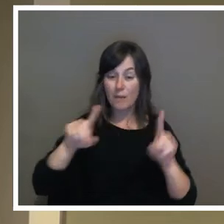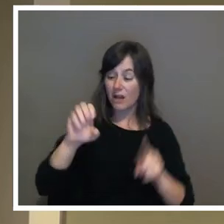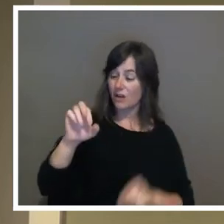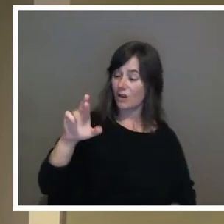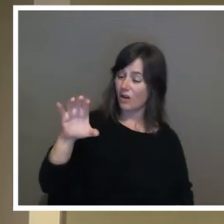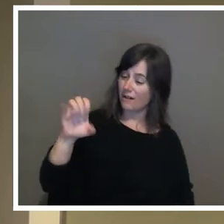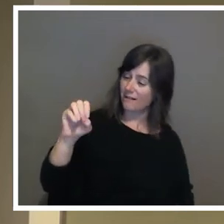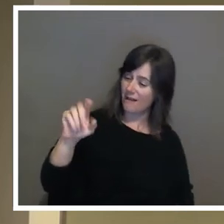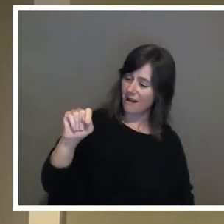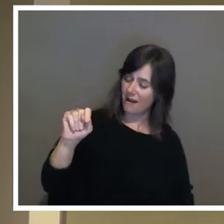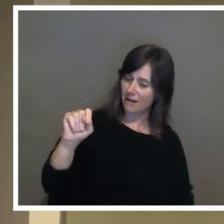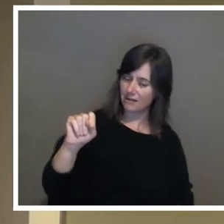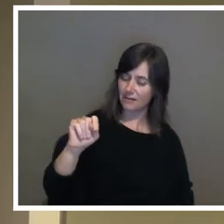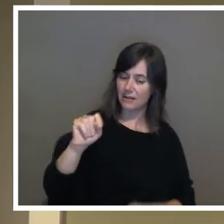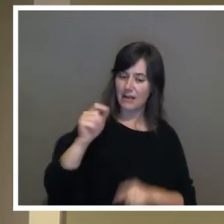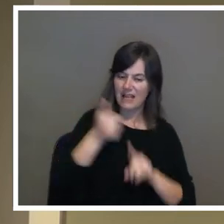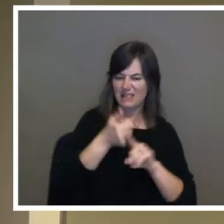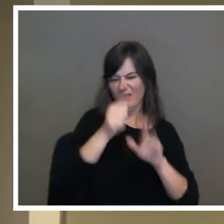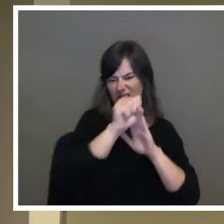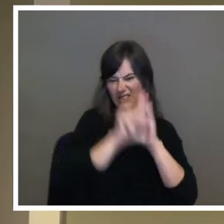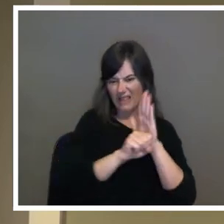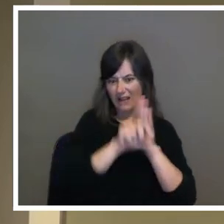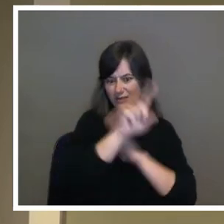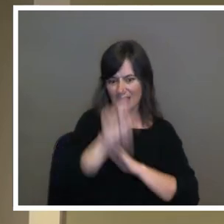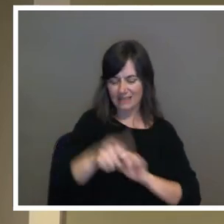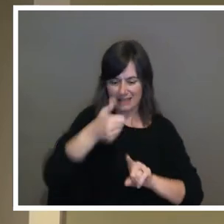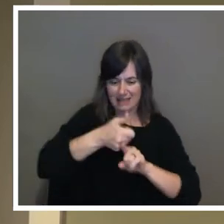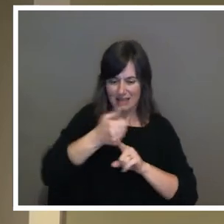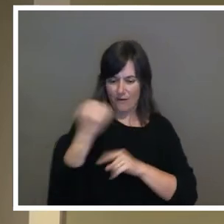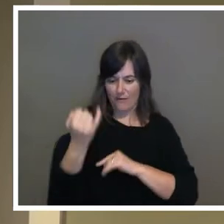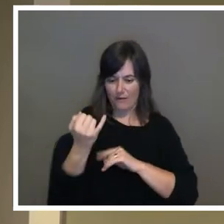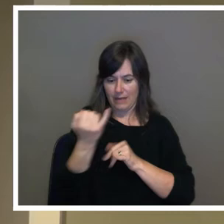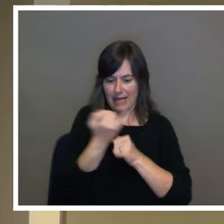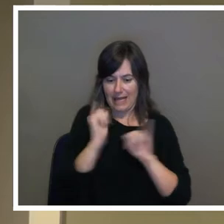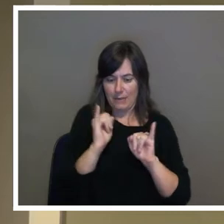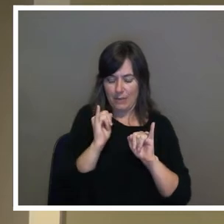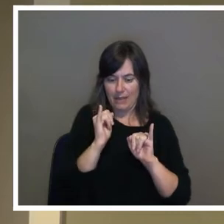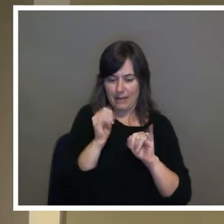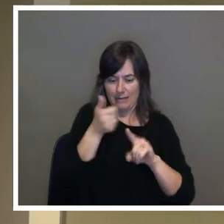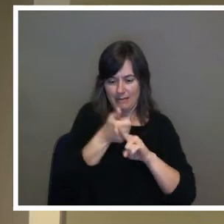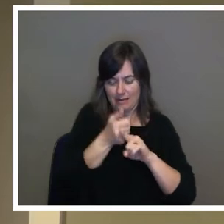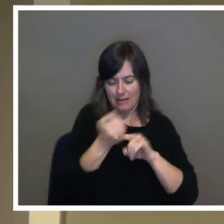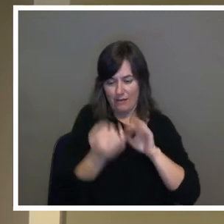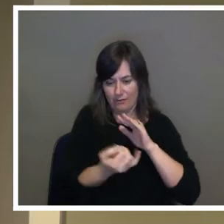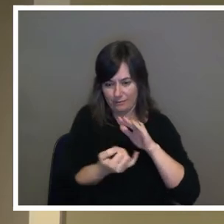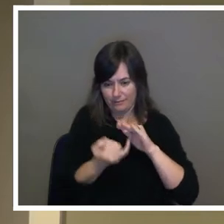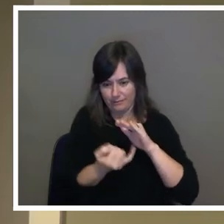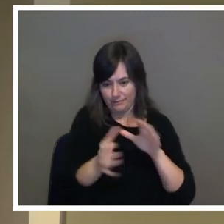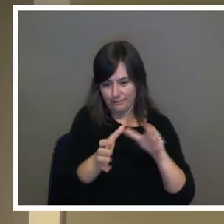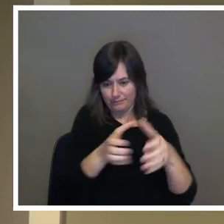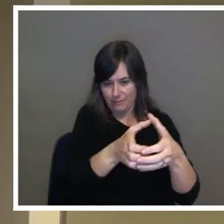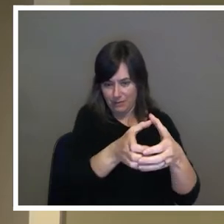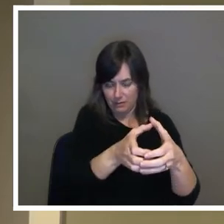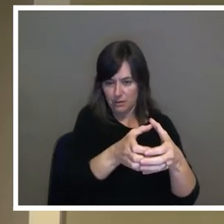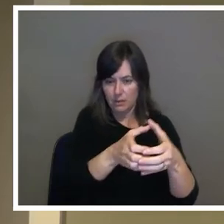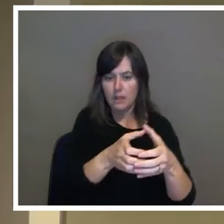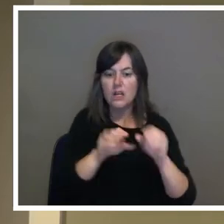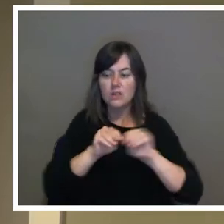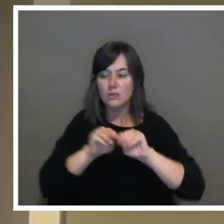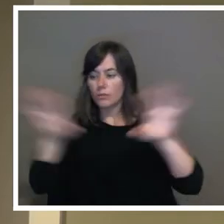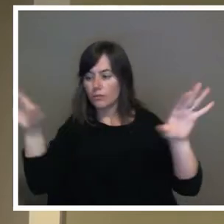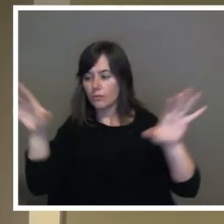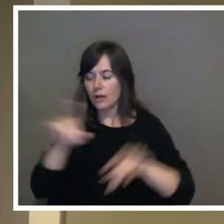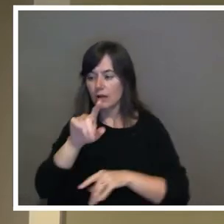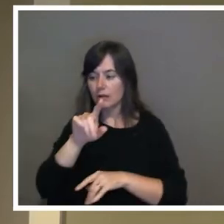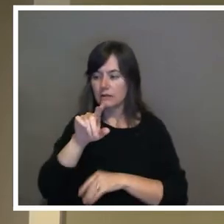is a kind of a self-contained, independent system. So our ability to move power across state lines is very, very limited.